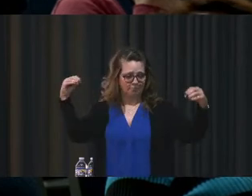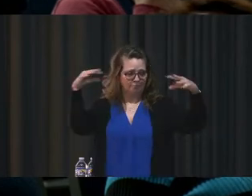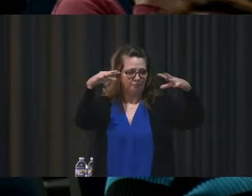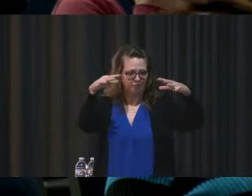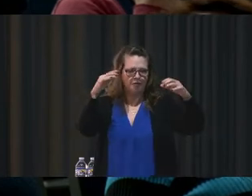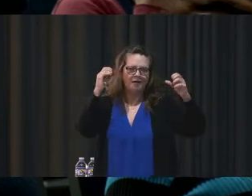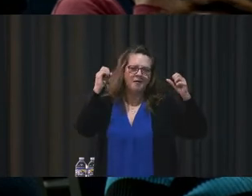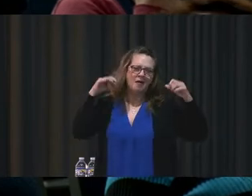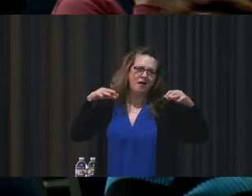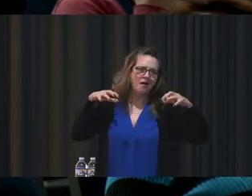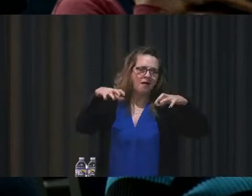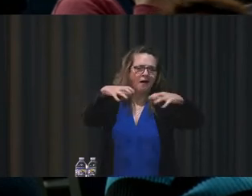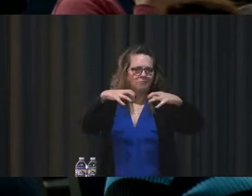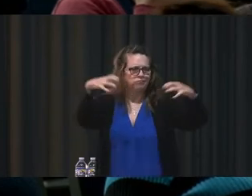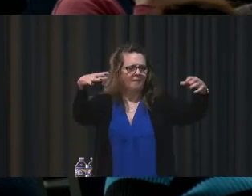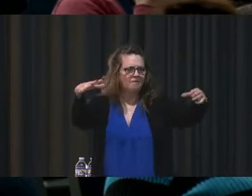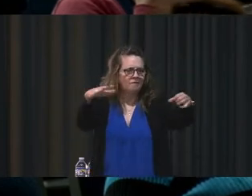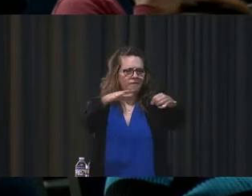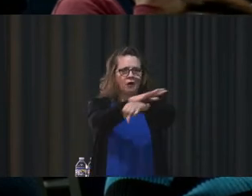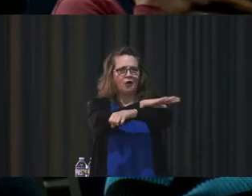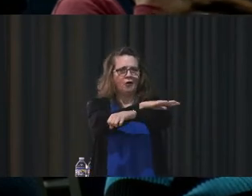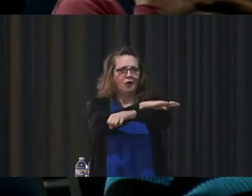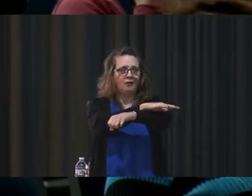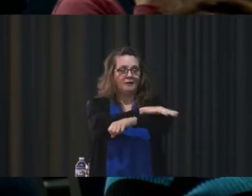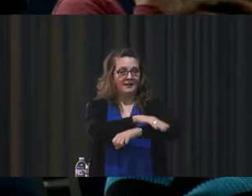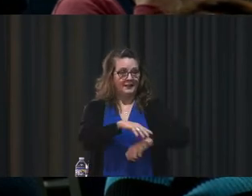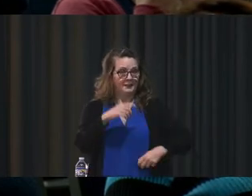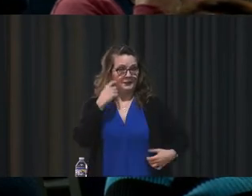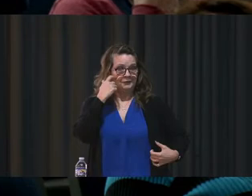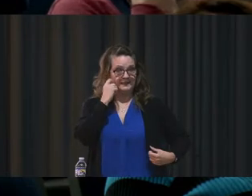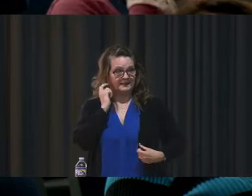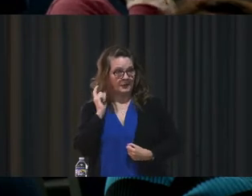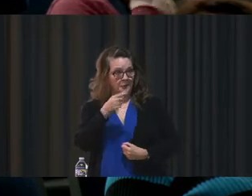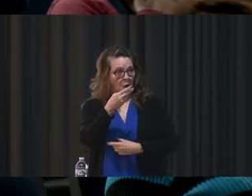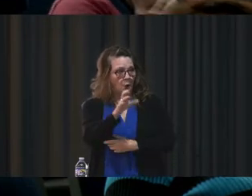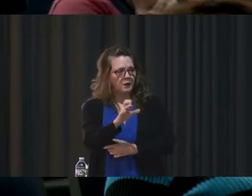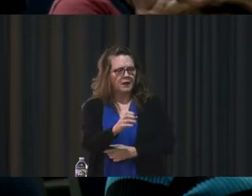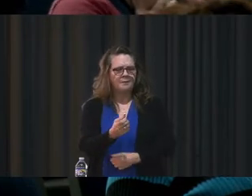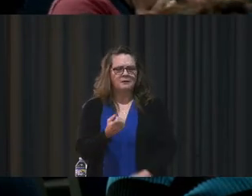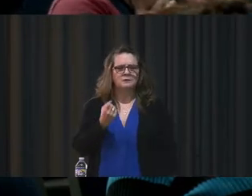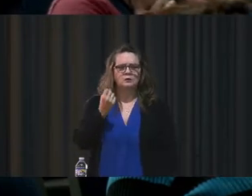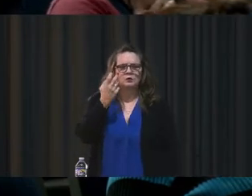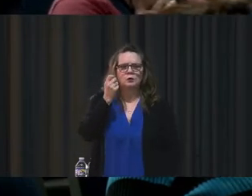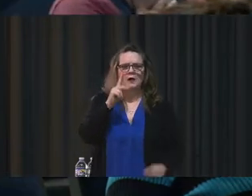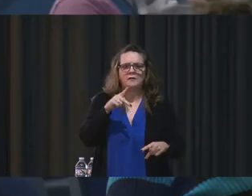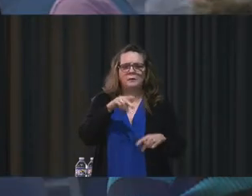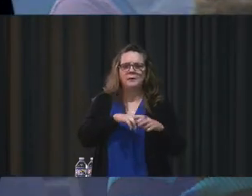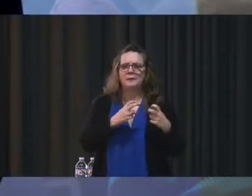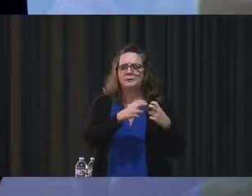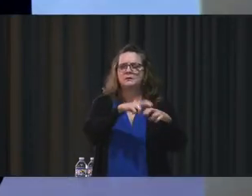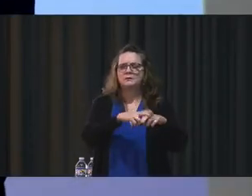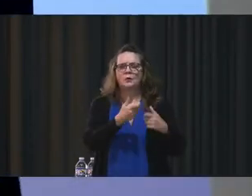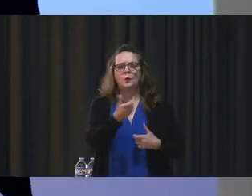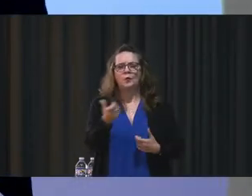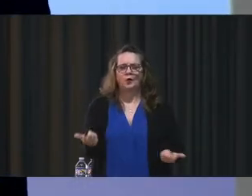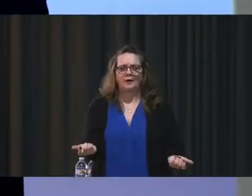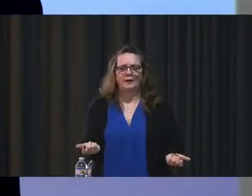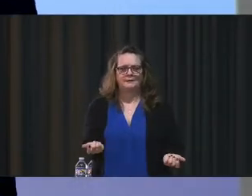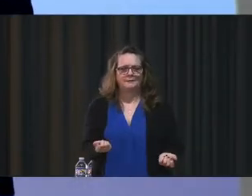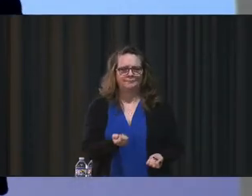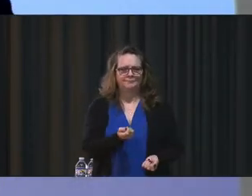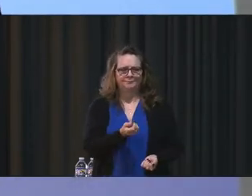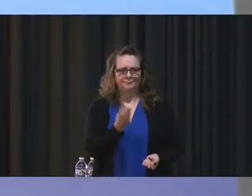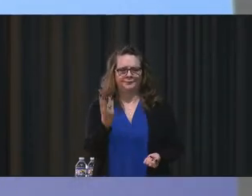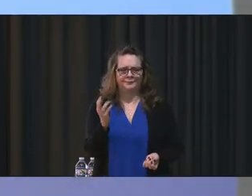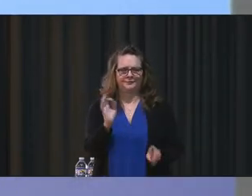dad and five of us, it was 12 people in the stands for a homecoming. And what I can tell you, a former college athlete, I went to school on a